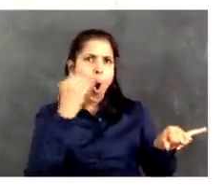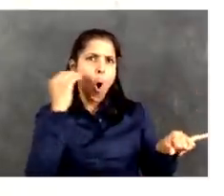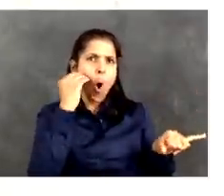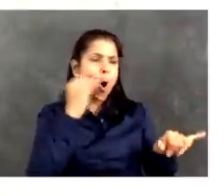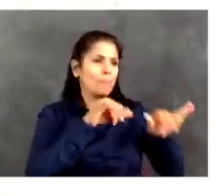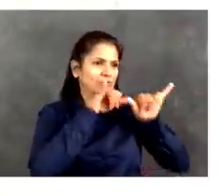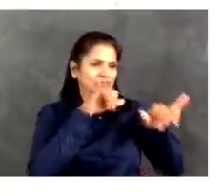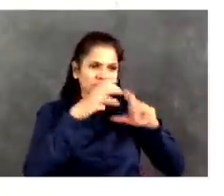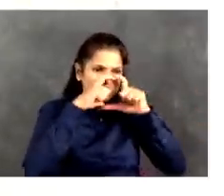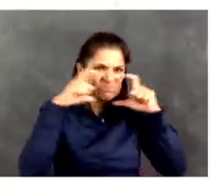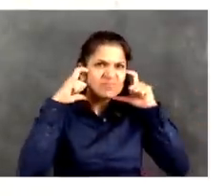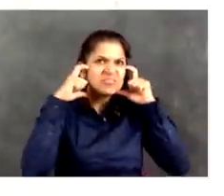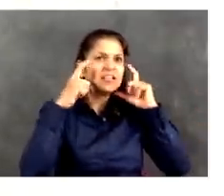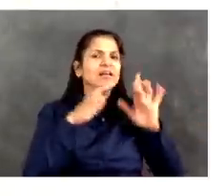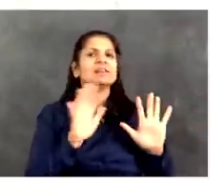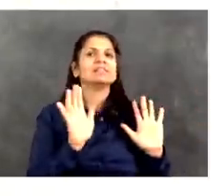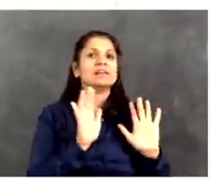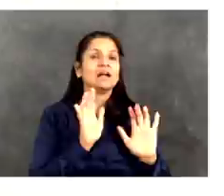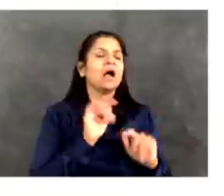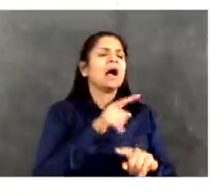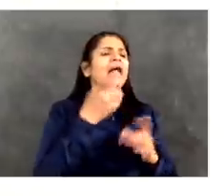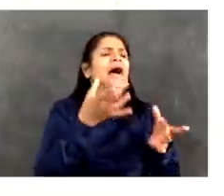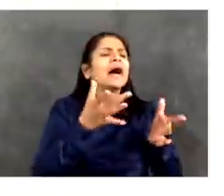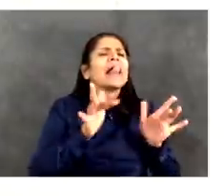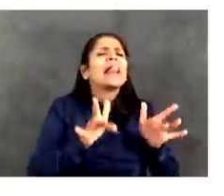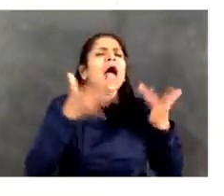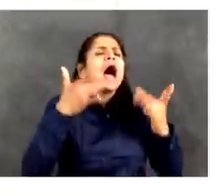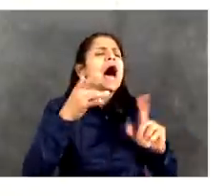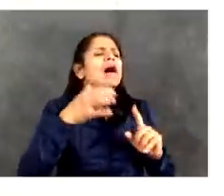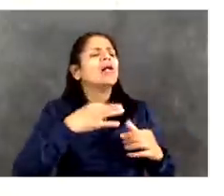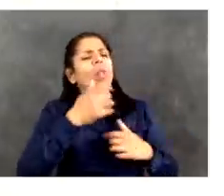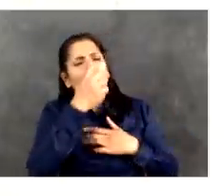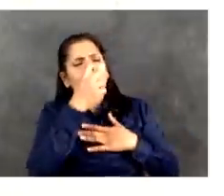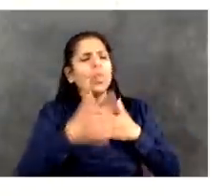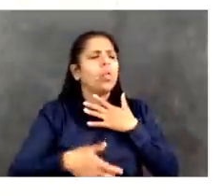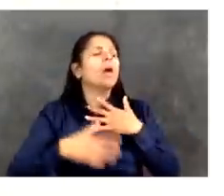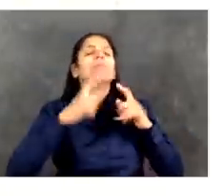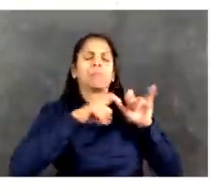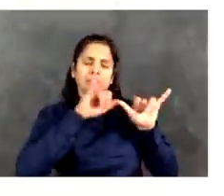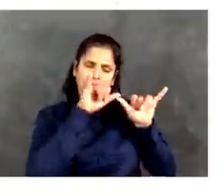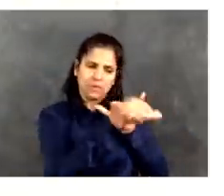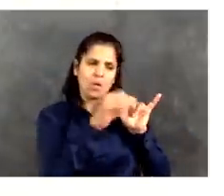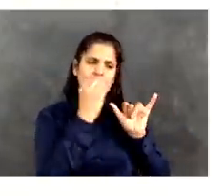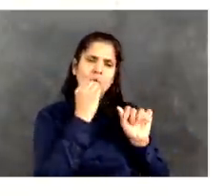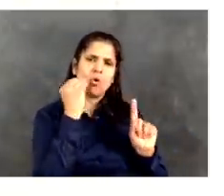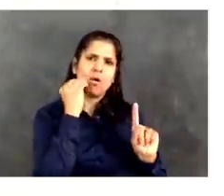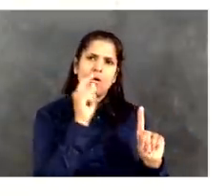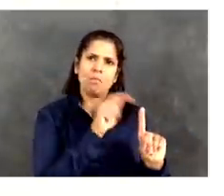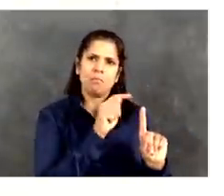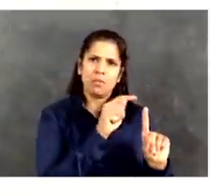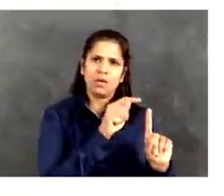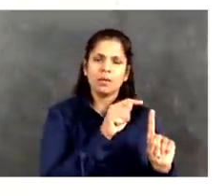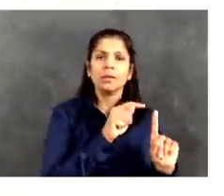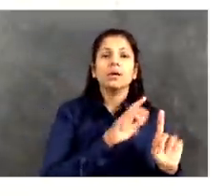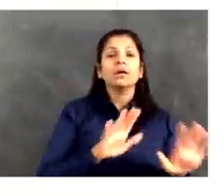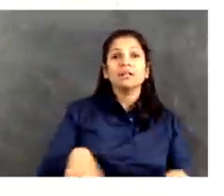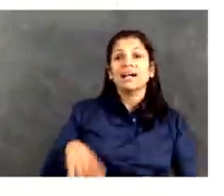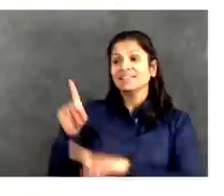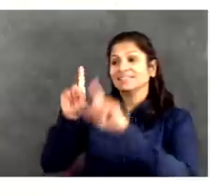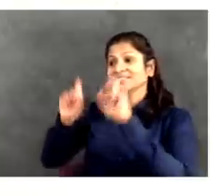having a test result isn't going to change what we're going to tell you to do in terms of staying home